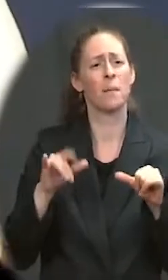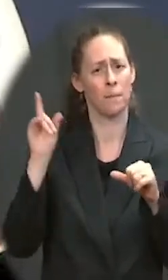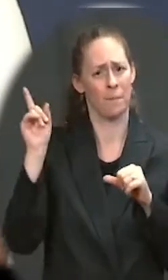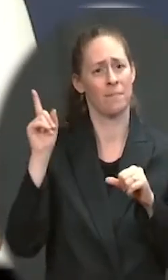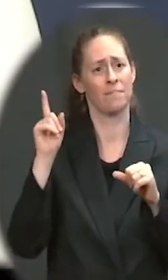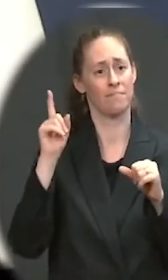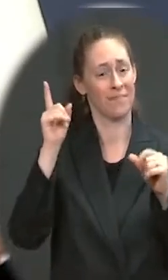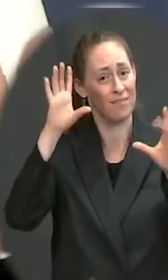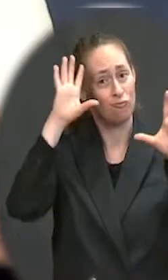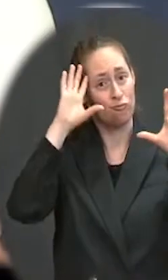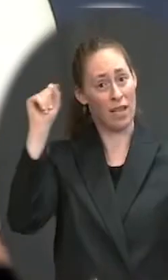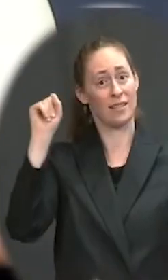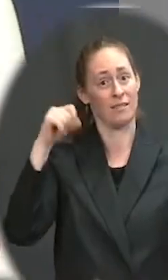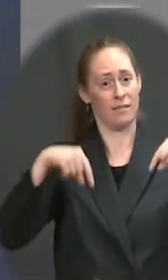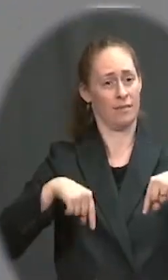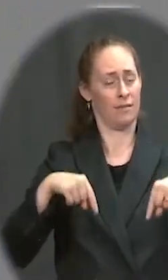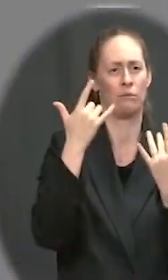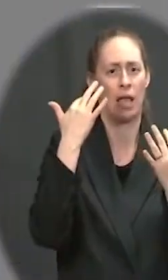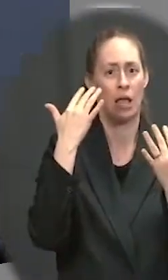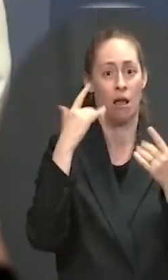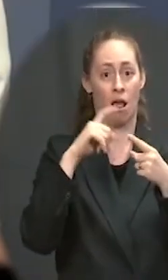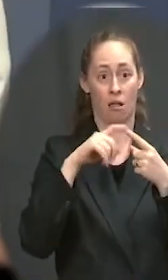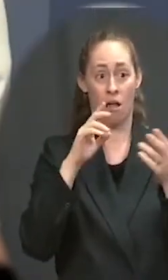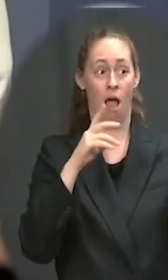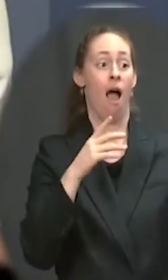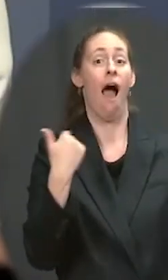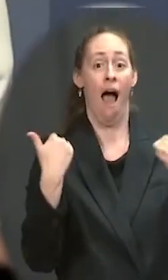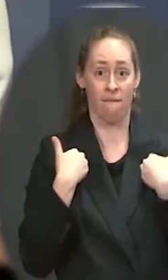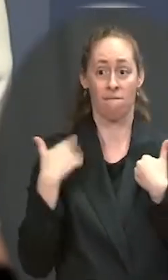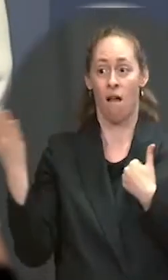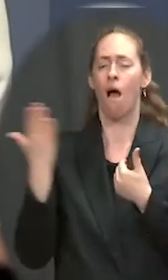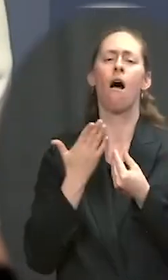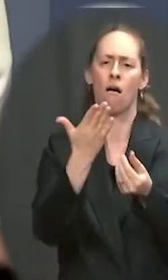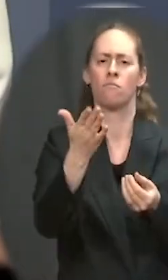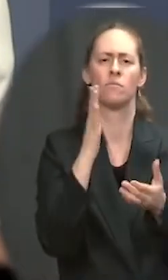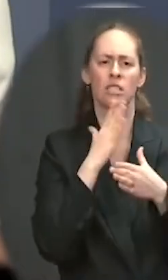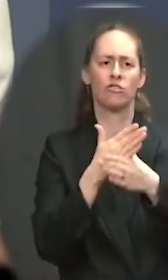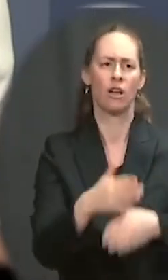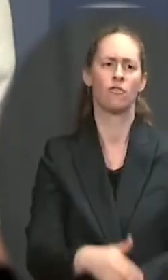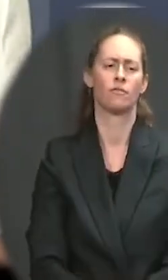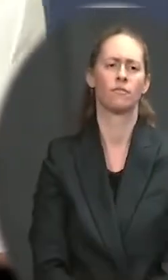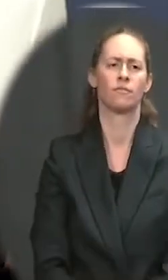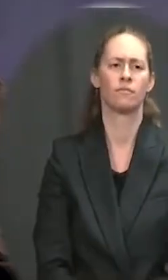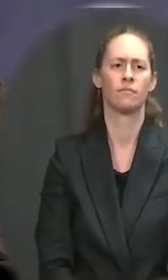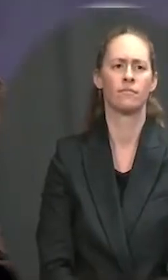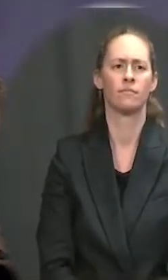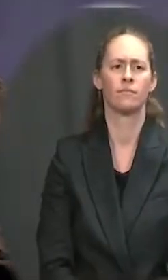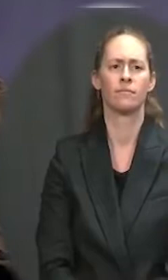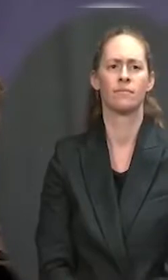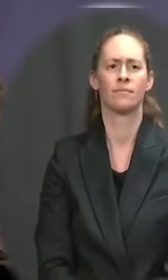the counsel, the considerations of his policy teams. My favorite topic of the WTO, don't know which one it is.